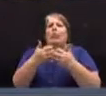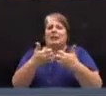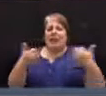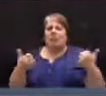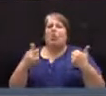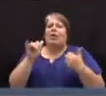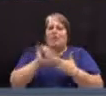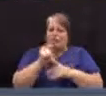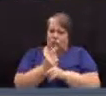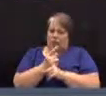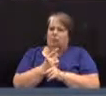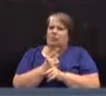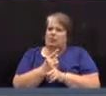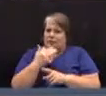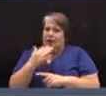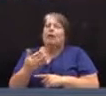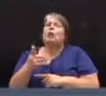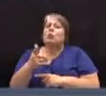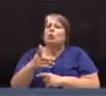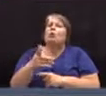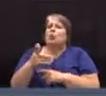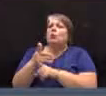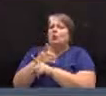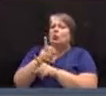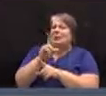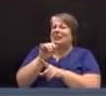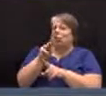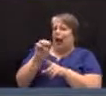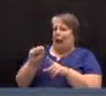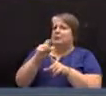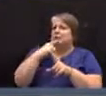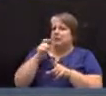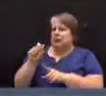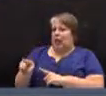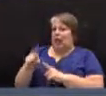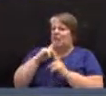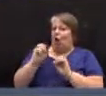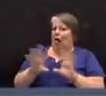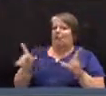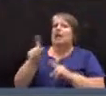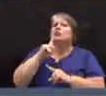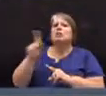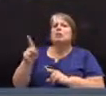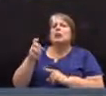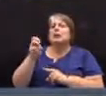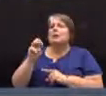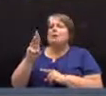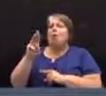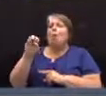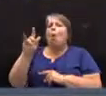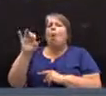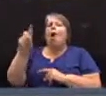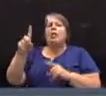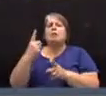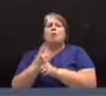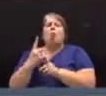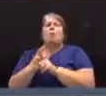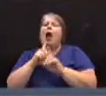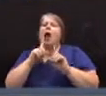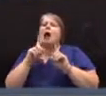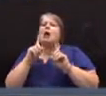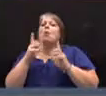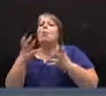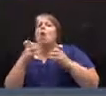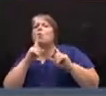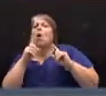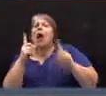That's correct. Thank you. In the meantime, Mr. Moreland is appropriately responding to a question that has